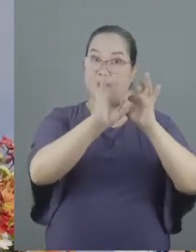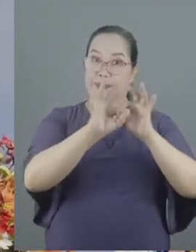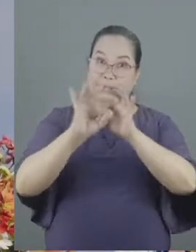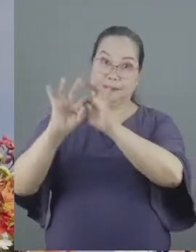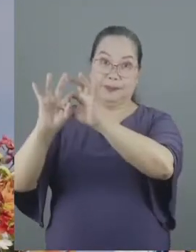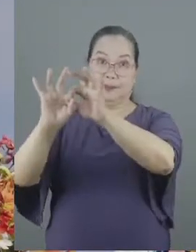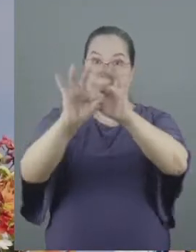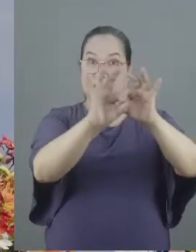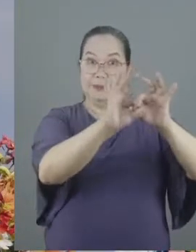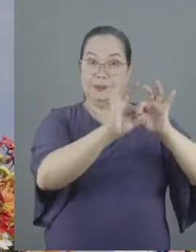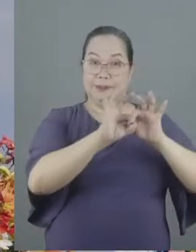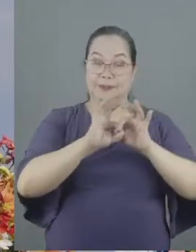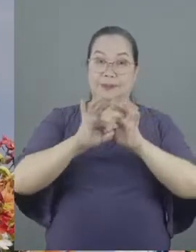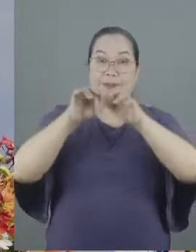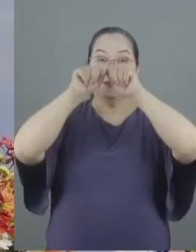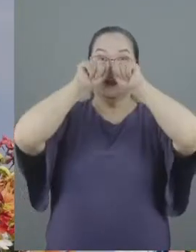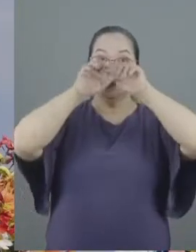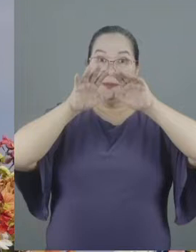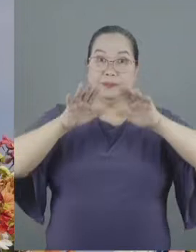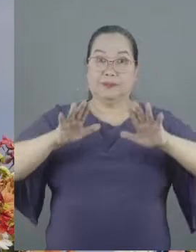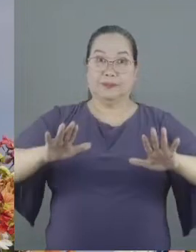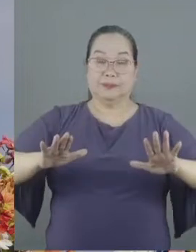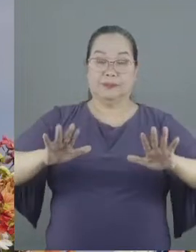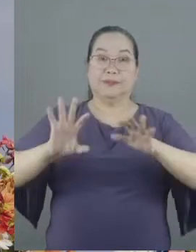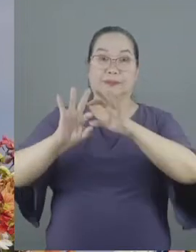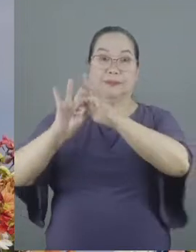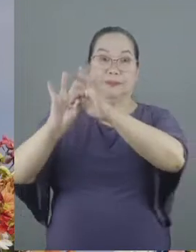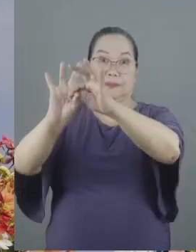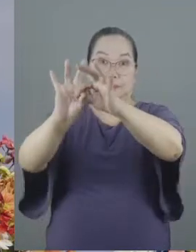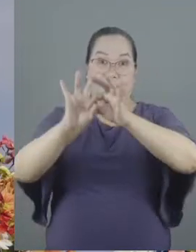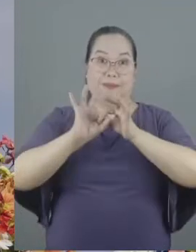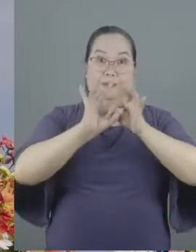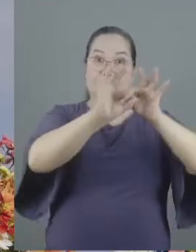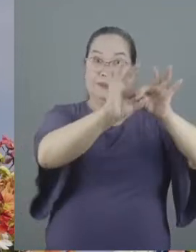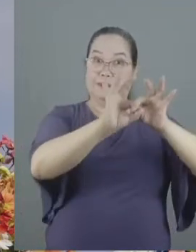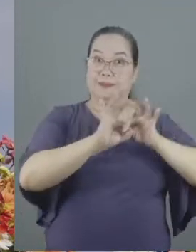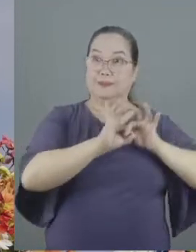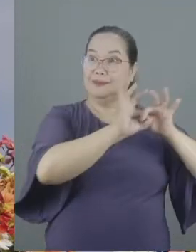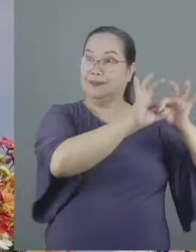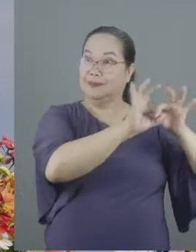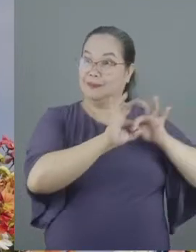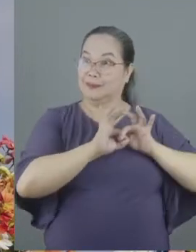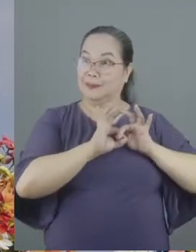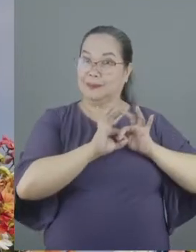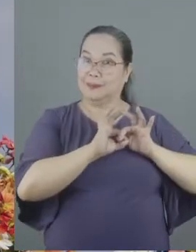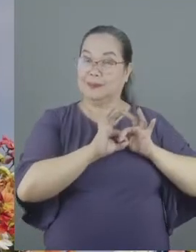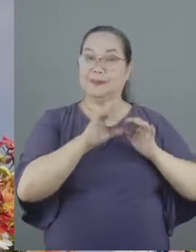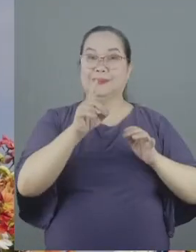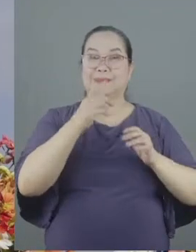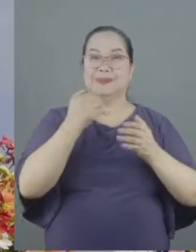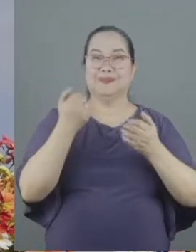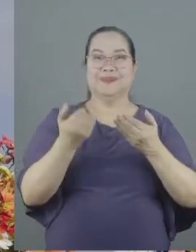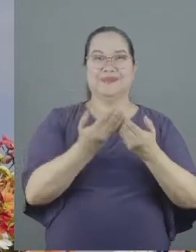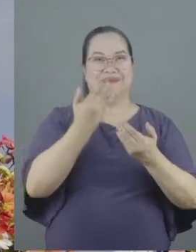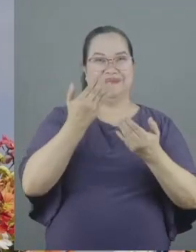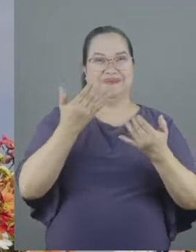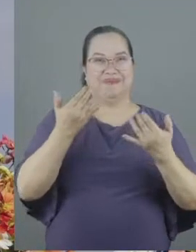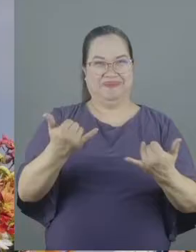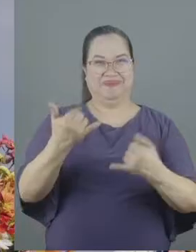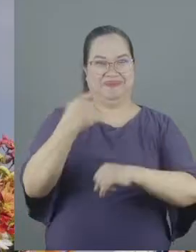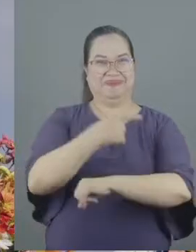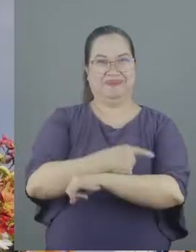another. The blessings of being one with one another. We will do something a little new today. Today,